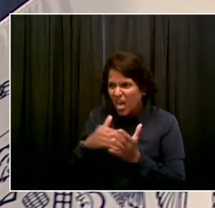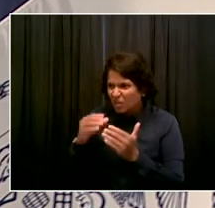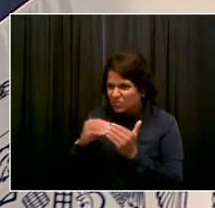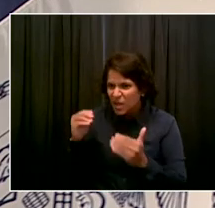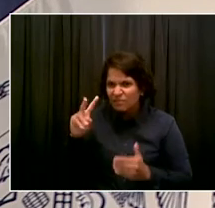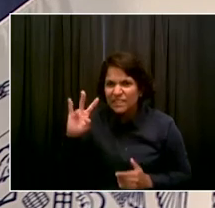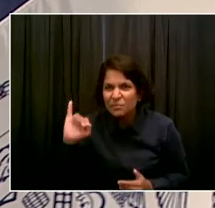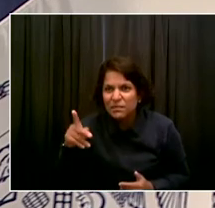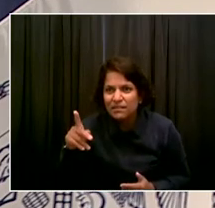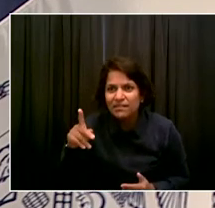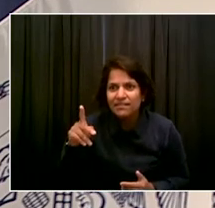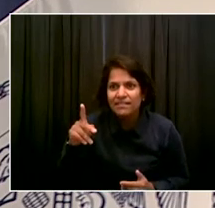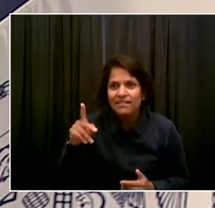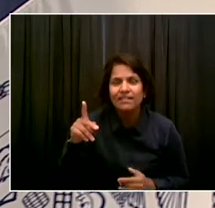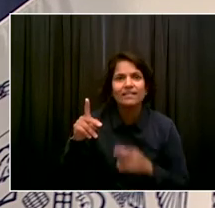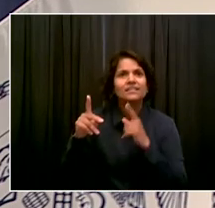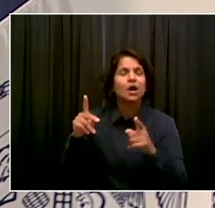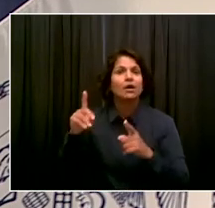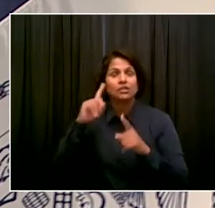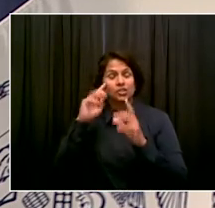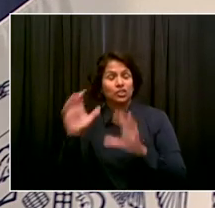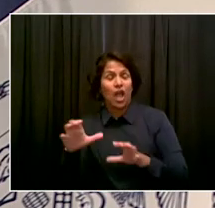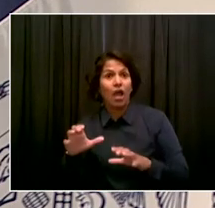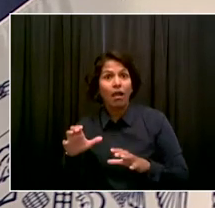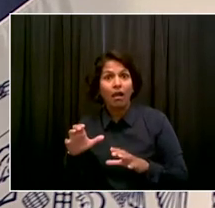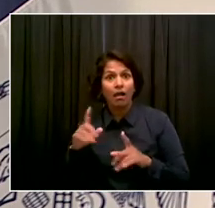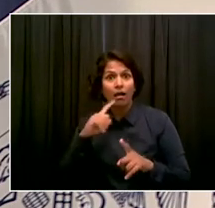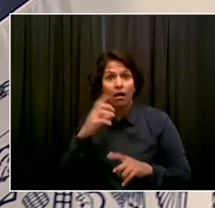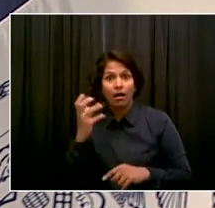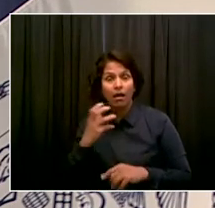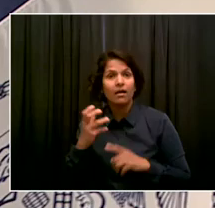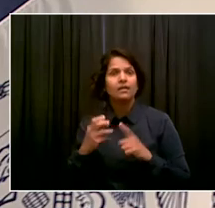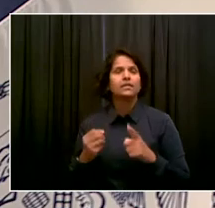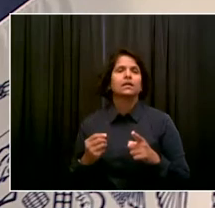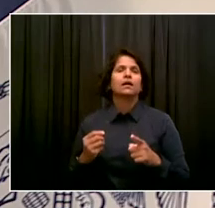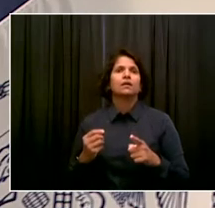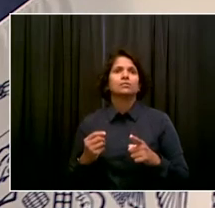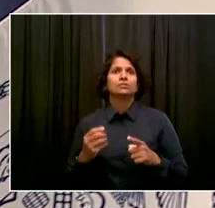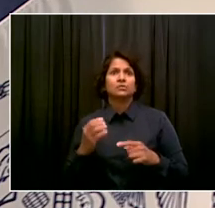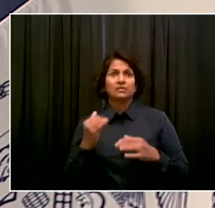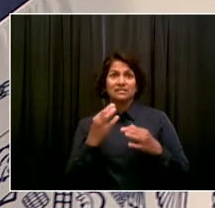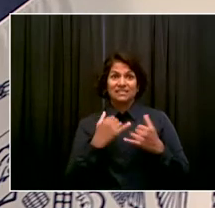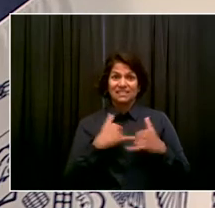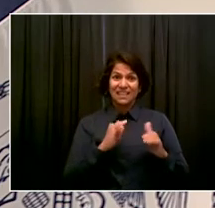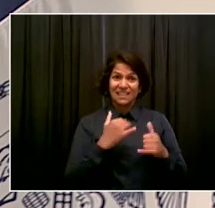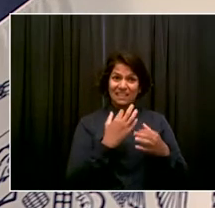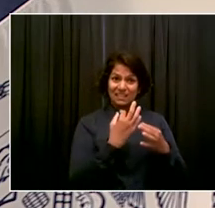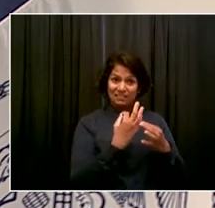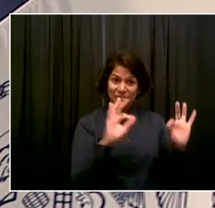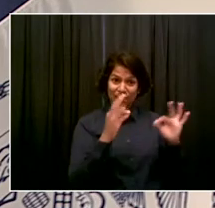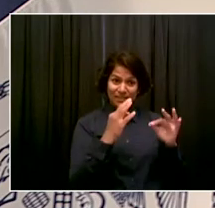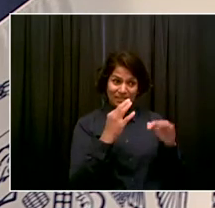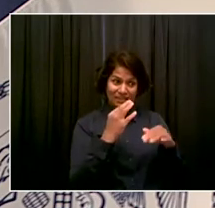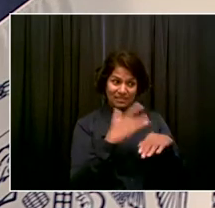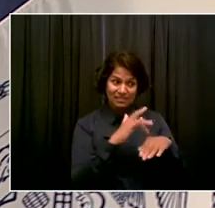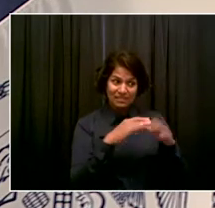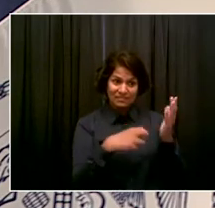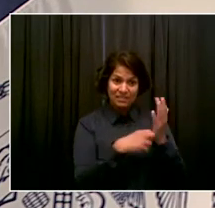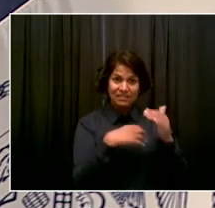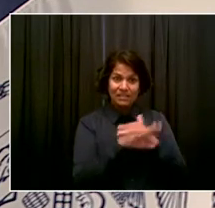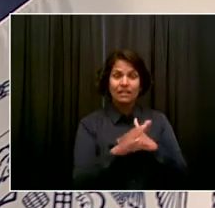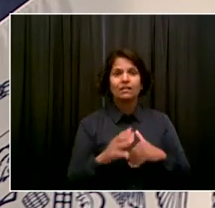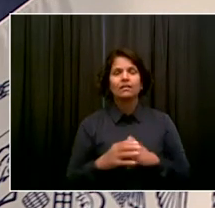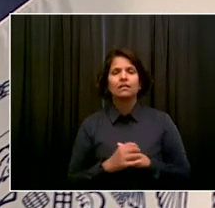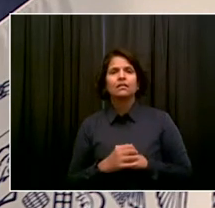Well, Linda, this is a people's concert, as are the ones in the other four boroughs. The vast majority of tickets free,